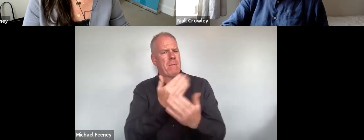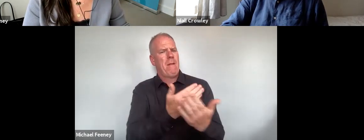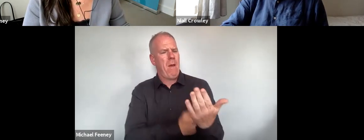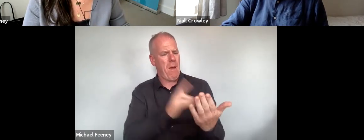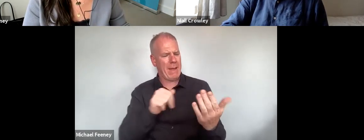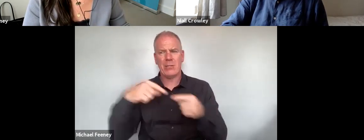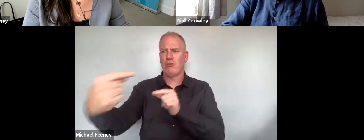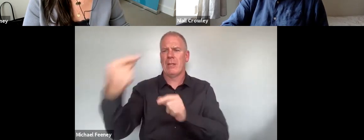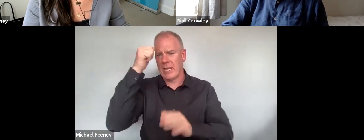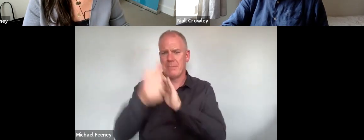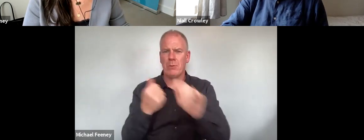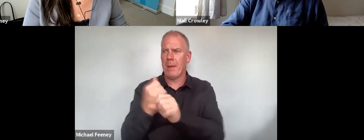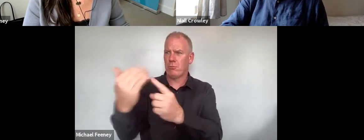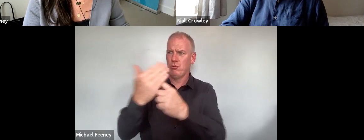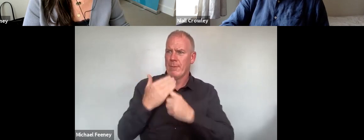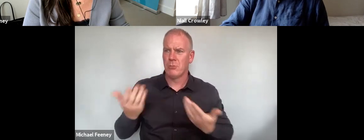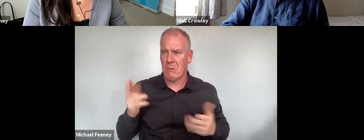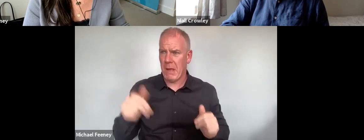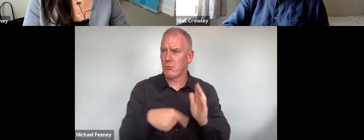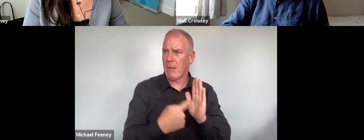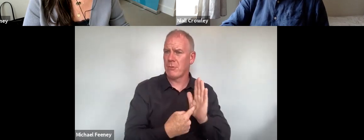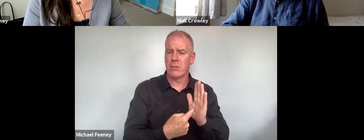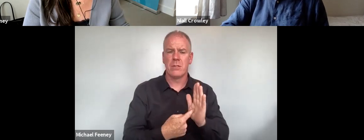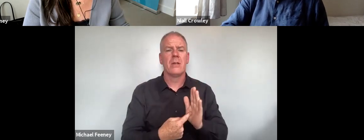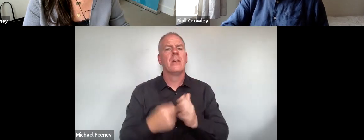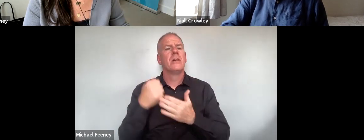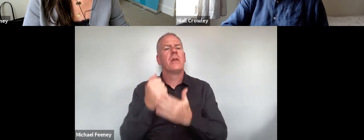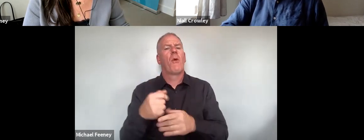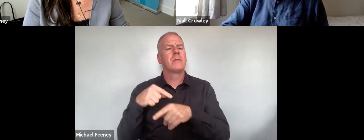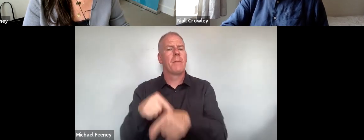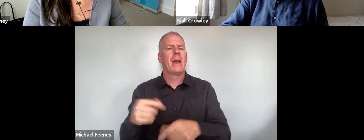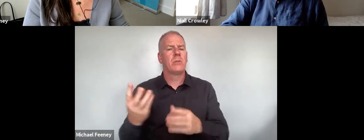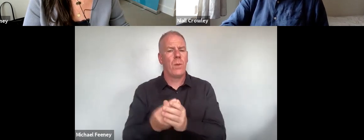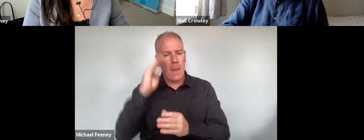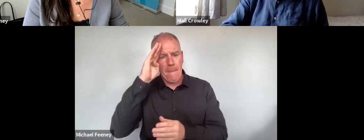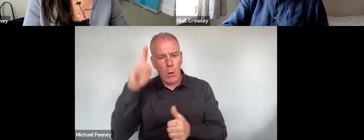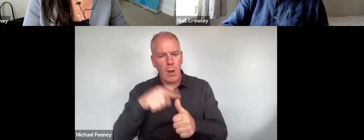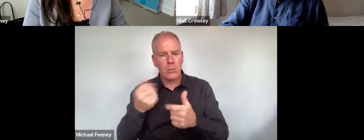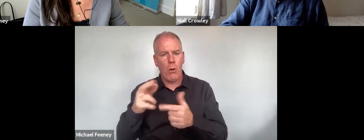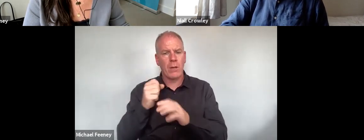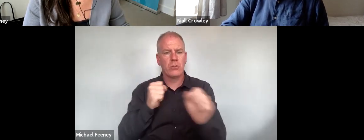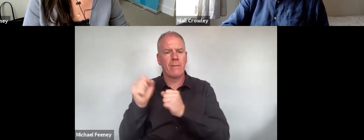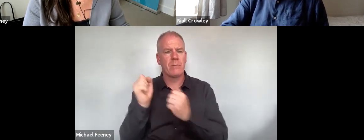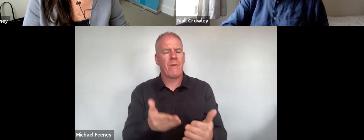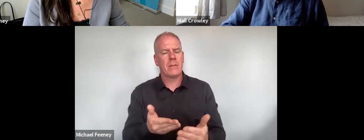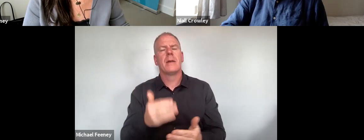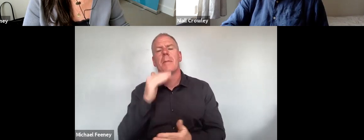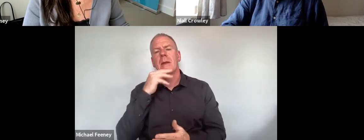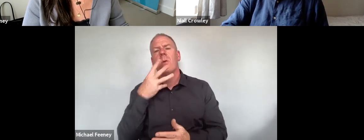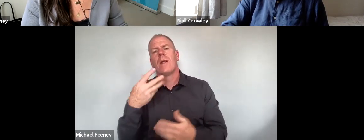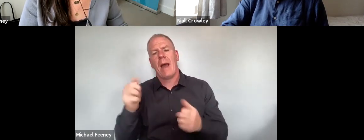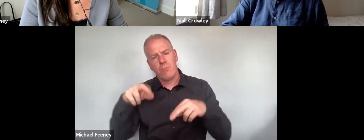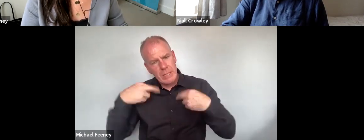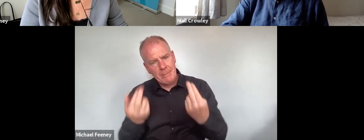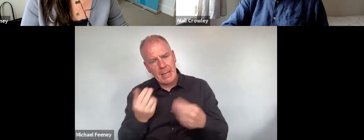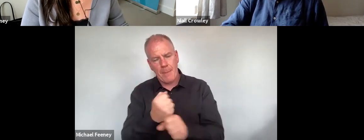challenging experiences of discrimination. It supports a culture of compliance among employers and service providers that stimulates respect for